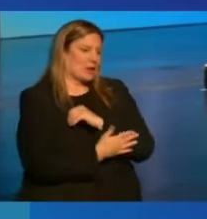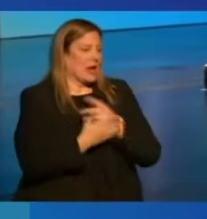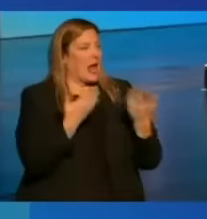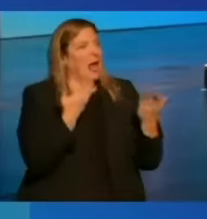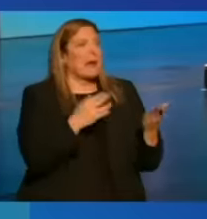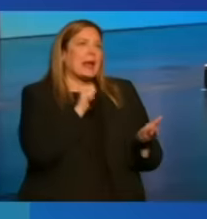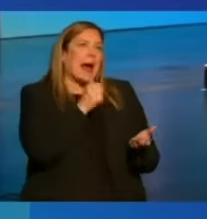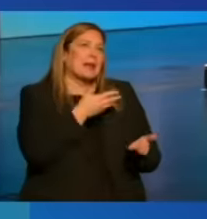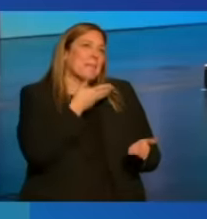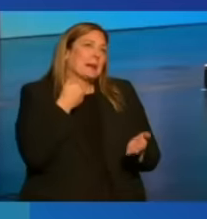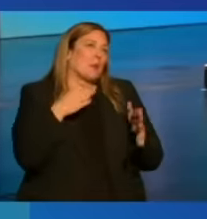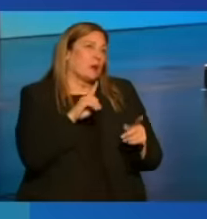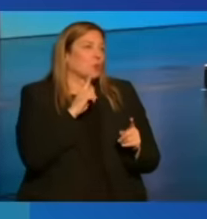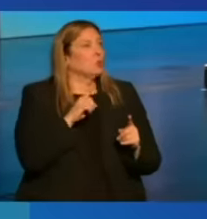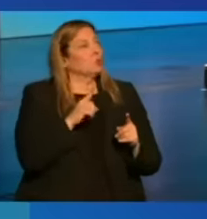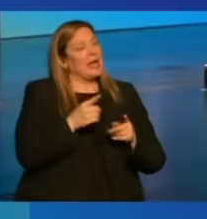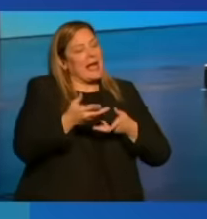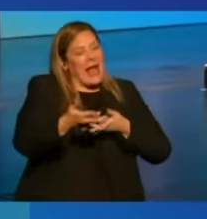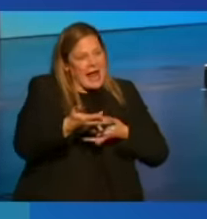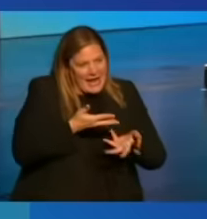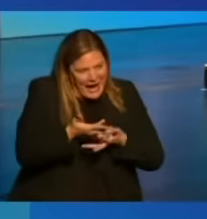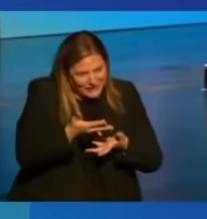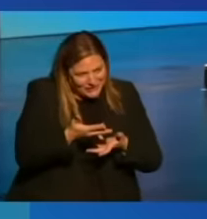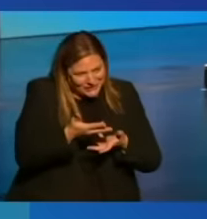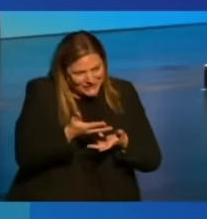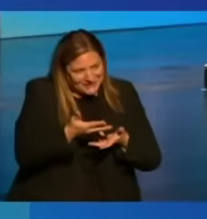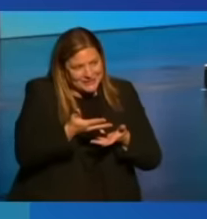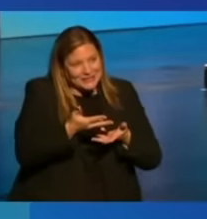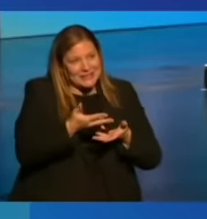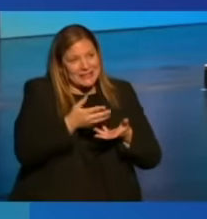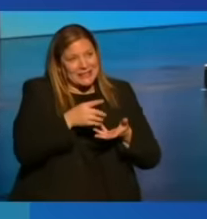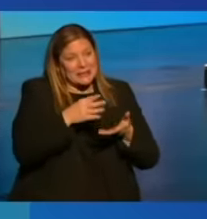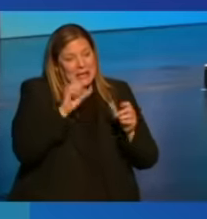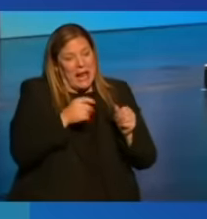engage in corruption.